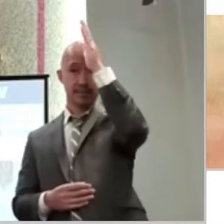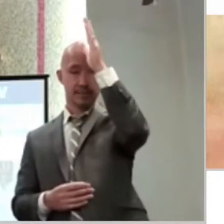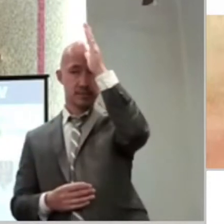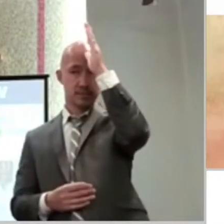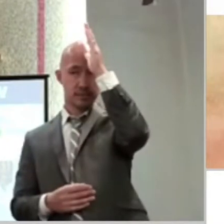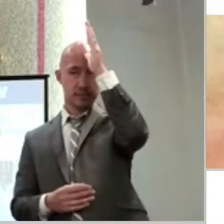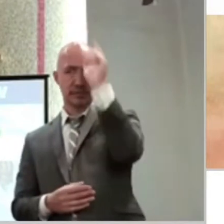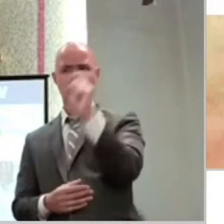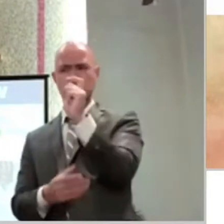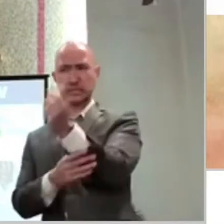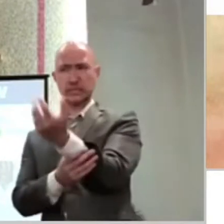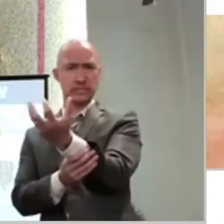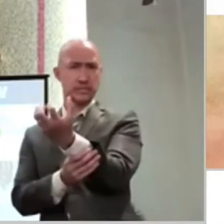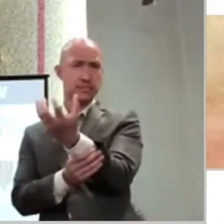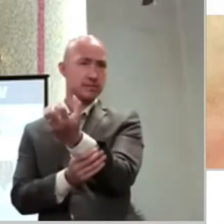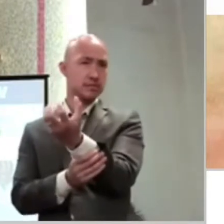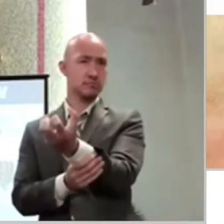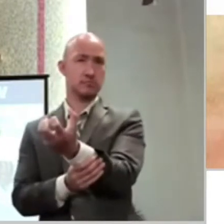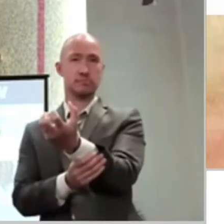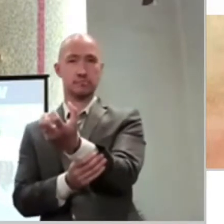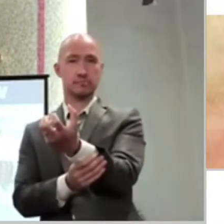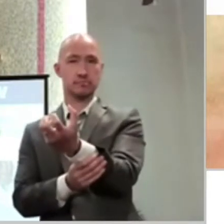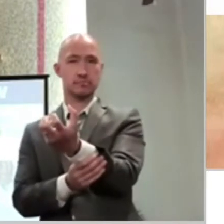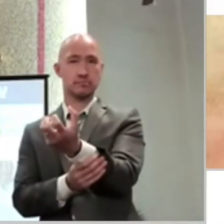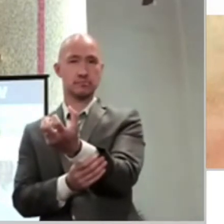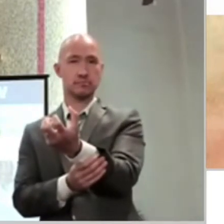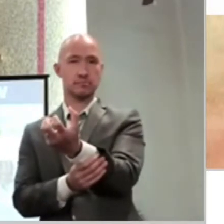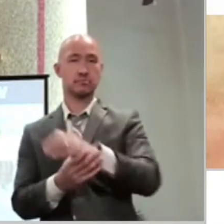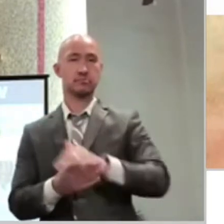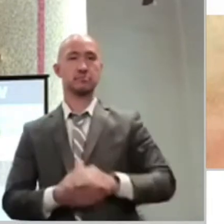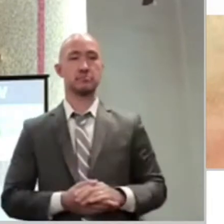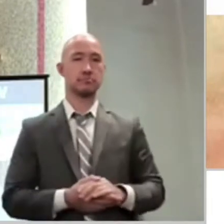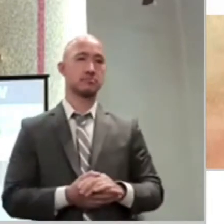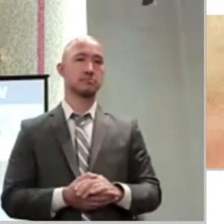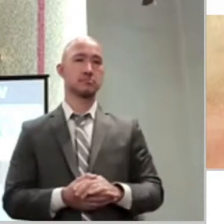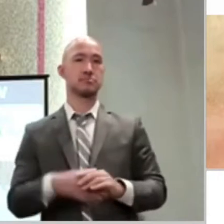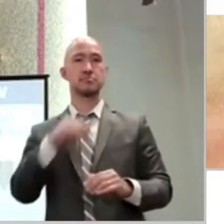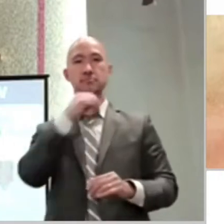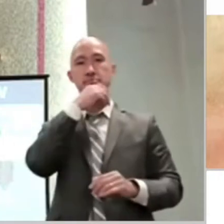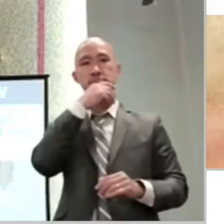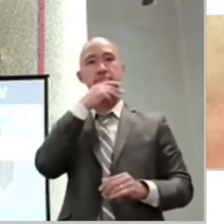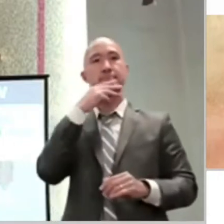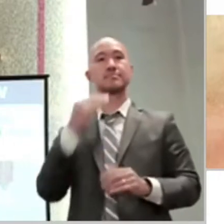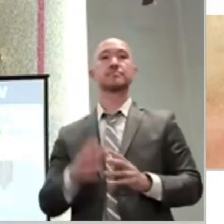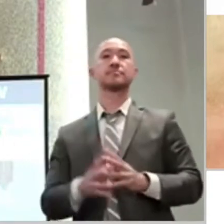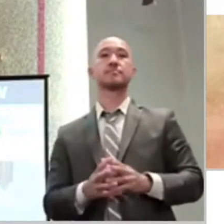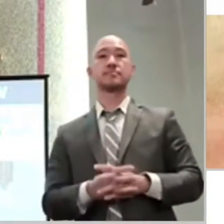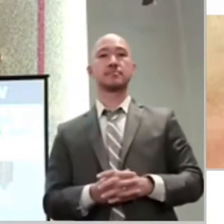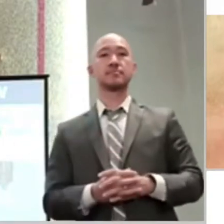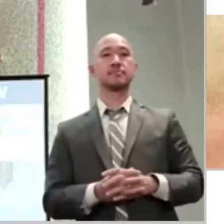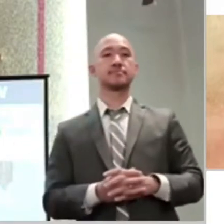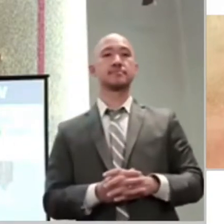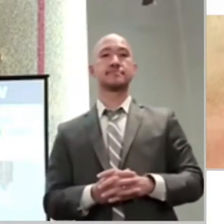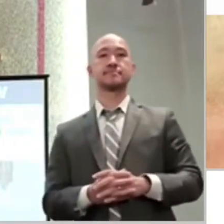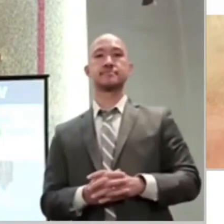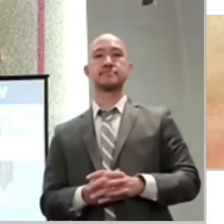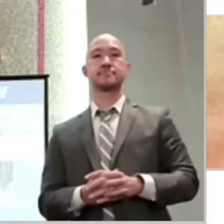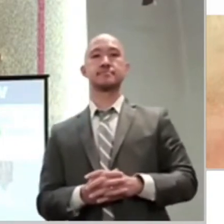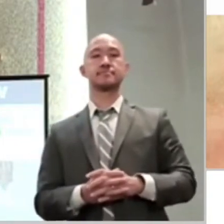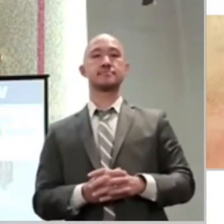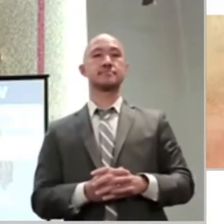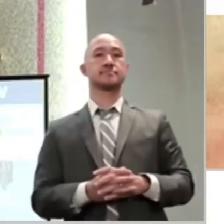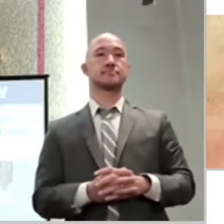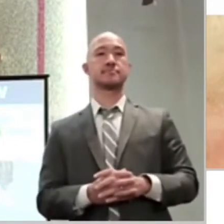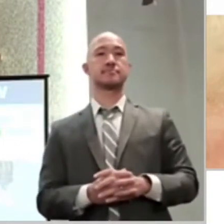I'm going to be reading from God's word translation. We're picking it up right from where Lottie